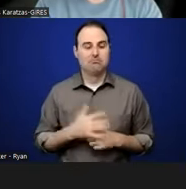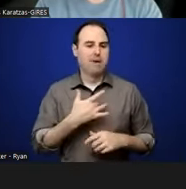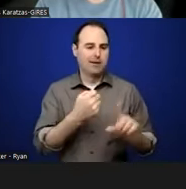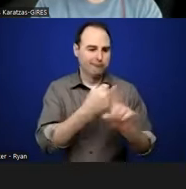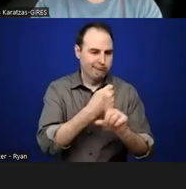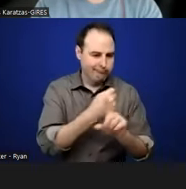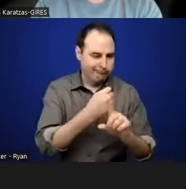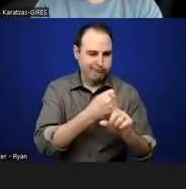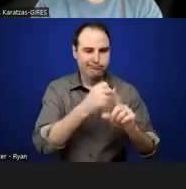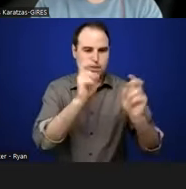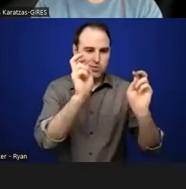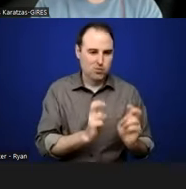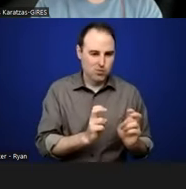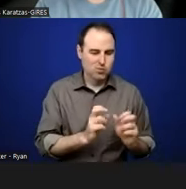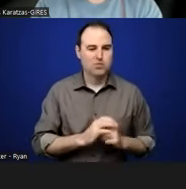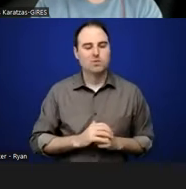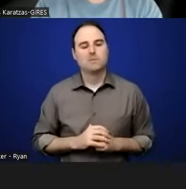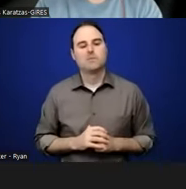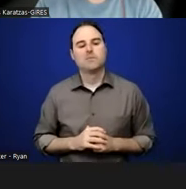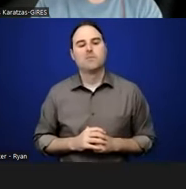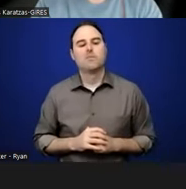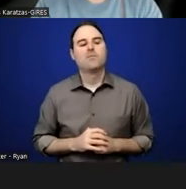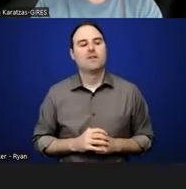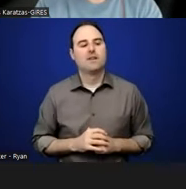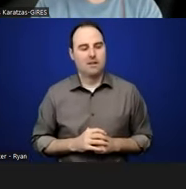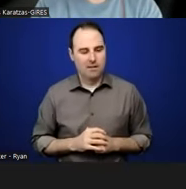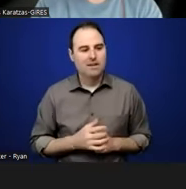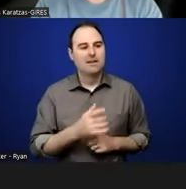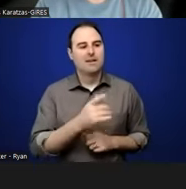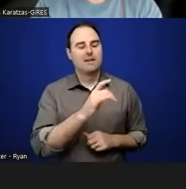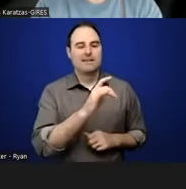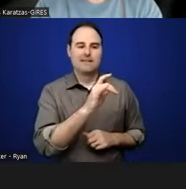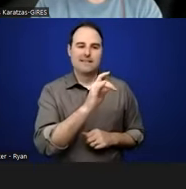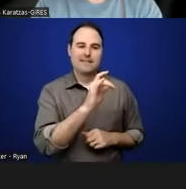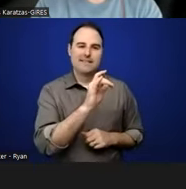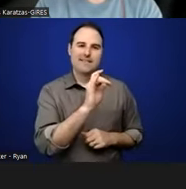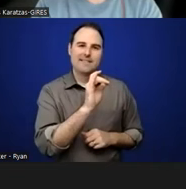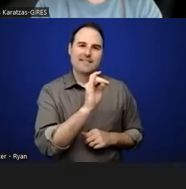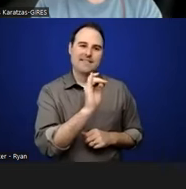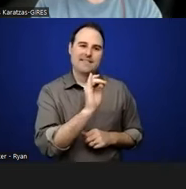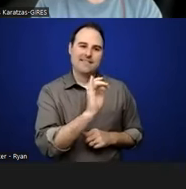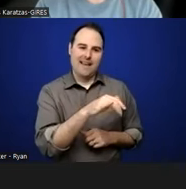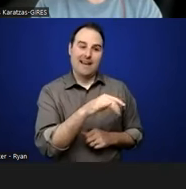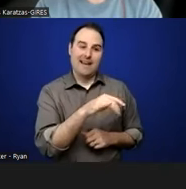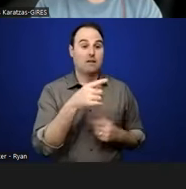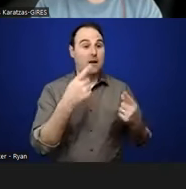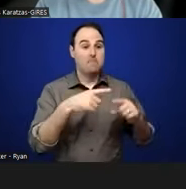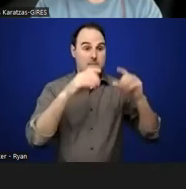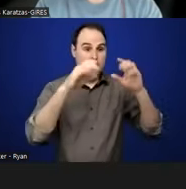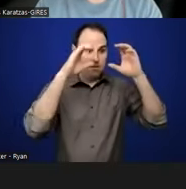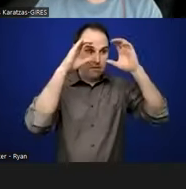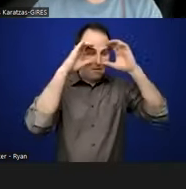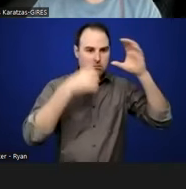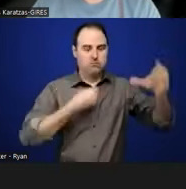issue. And this one in particular kind of puts you in the space of a trailer home. So you